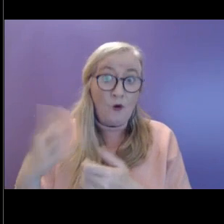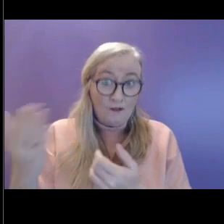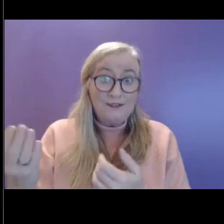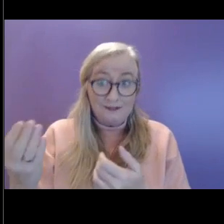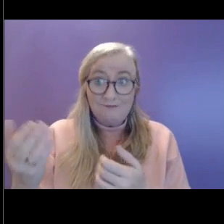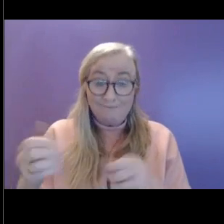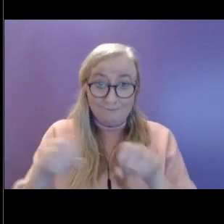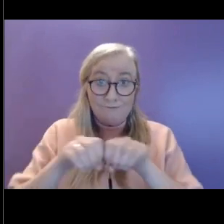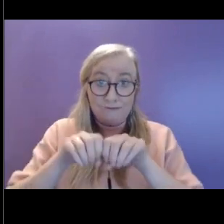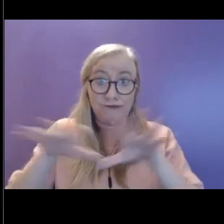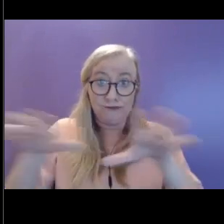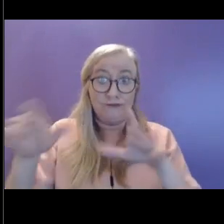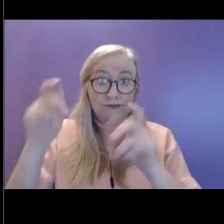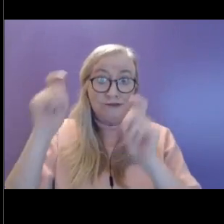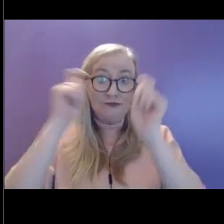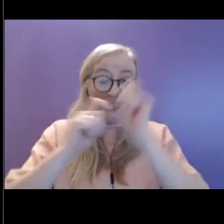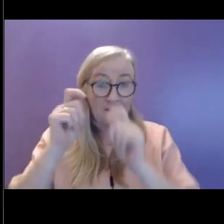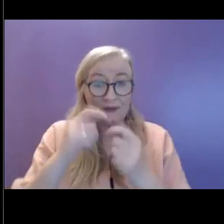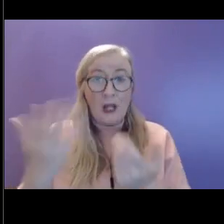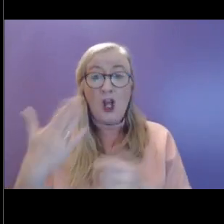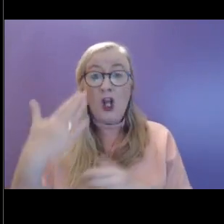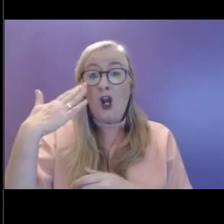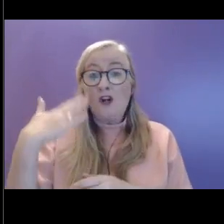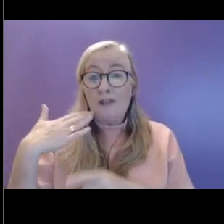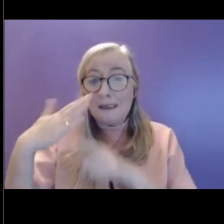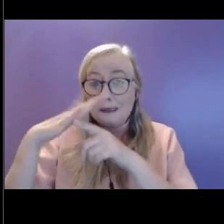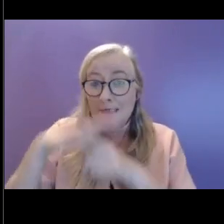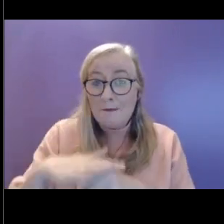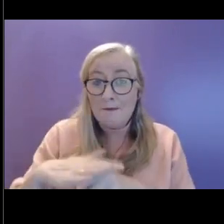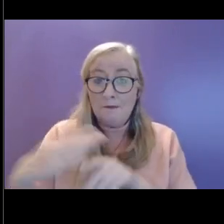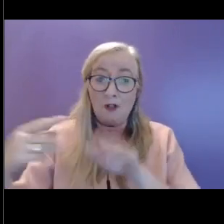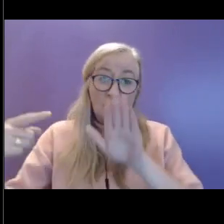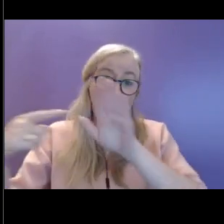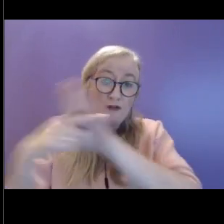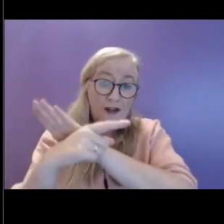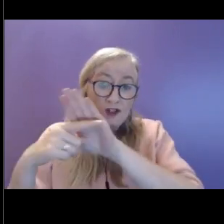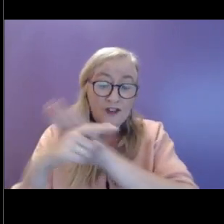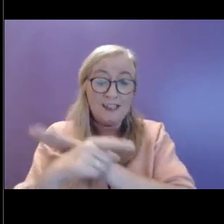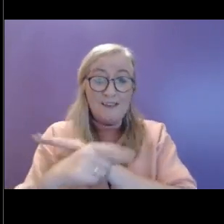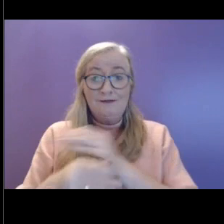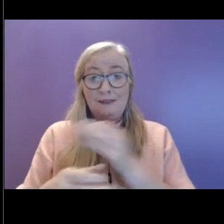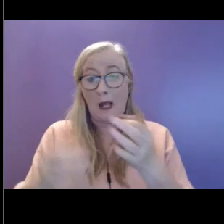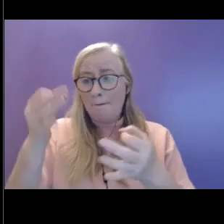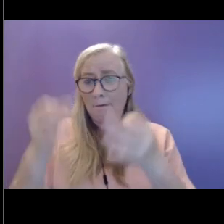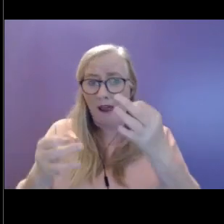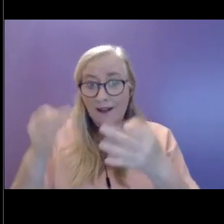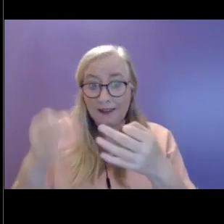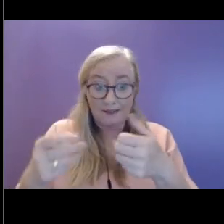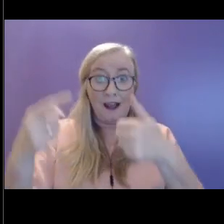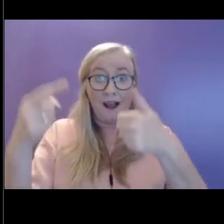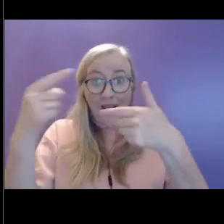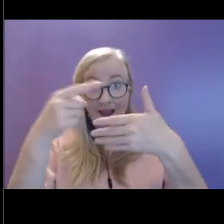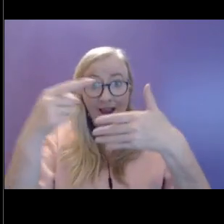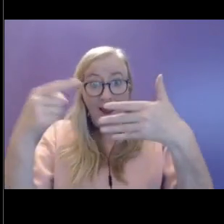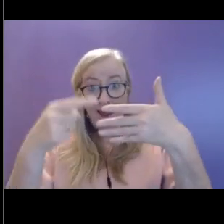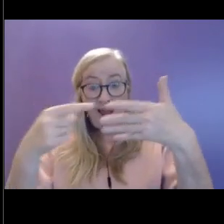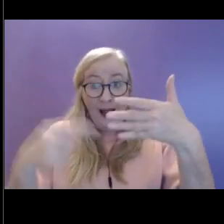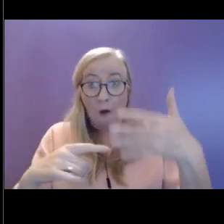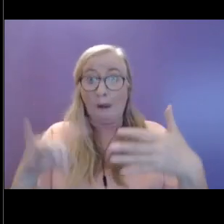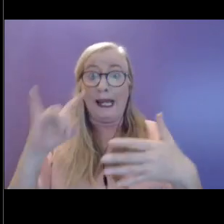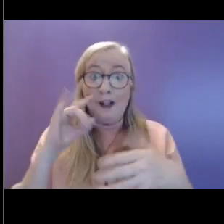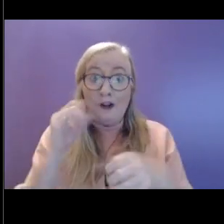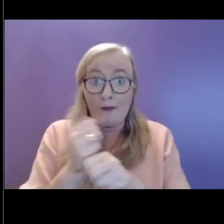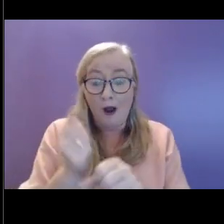and structural racism, refugee crises and global politics are all these things that we're hearing about all the time.